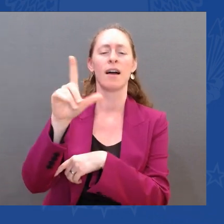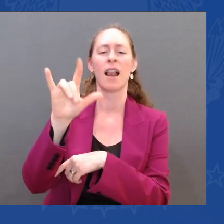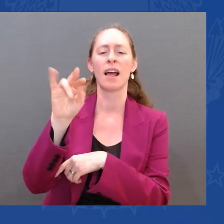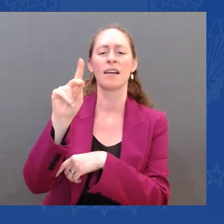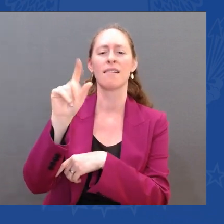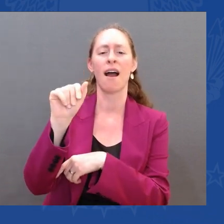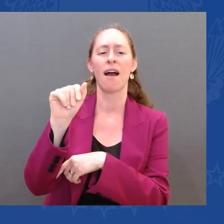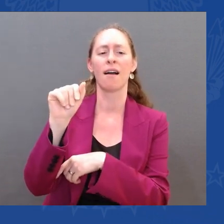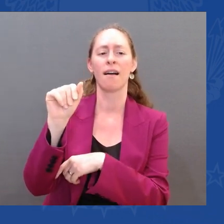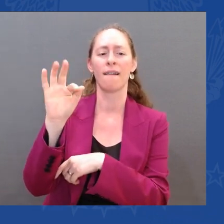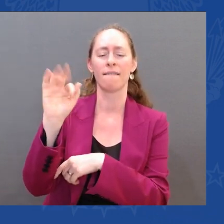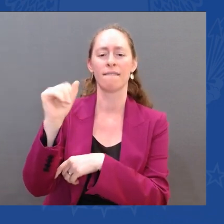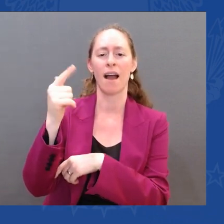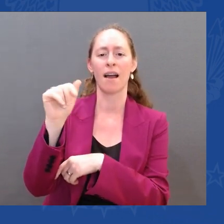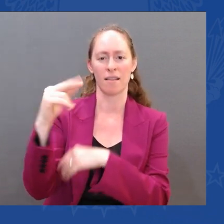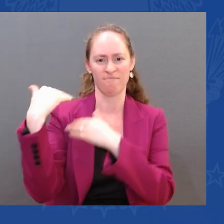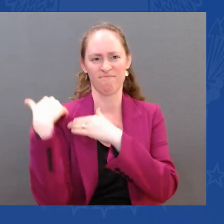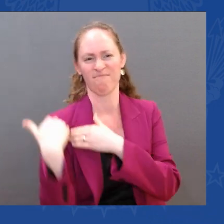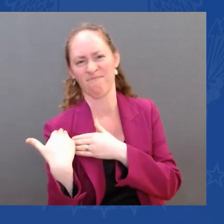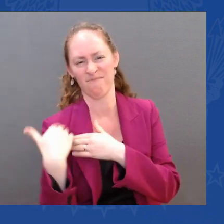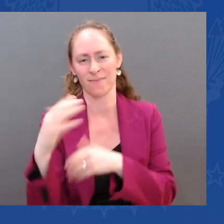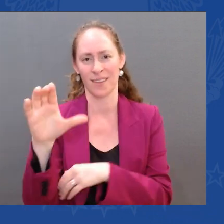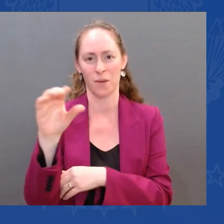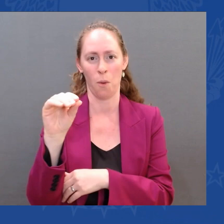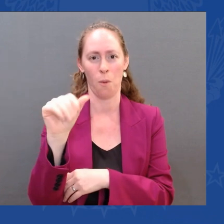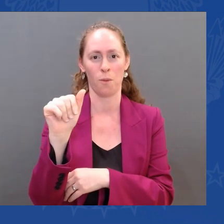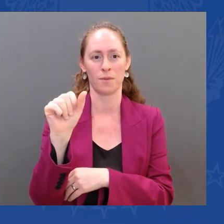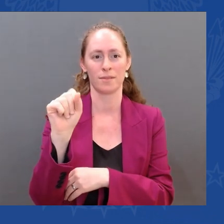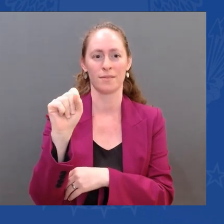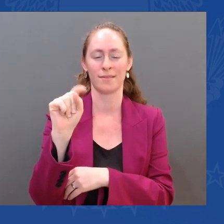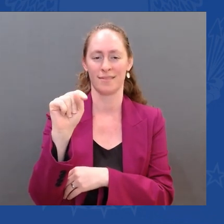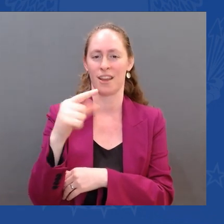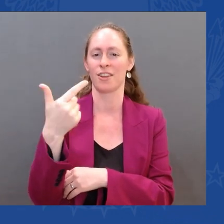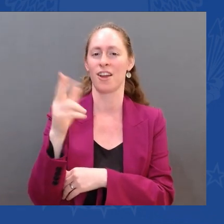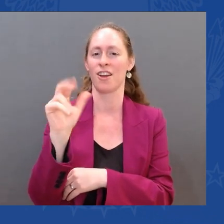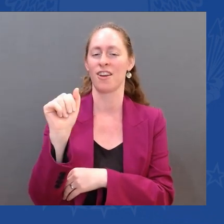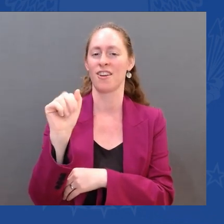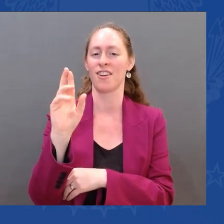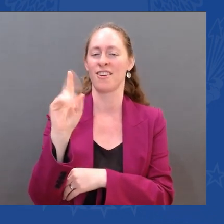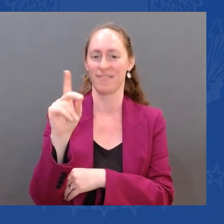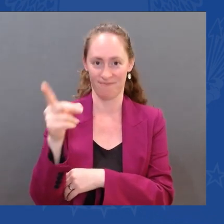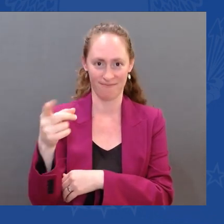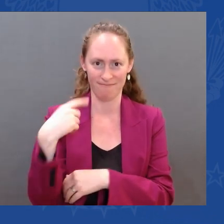and Administrator Spenard of NOAA.